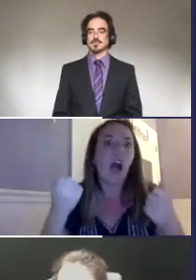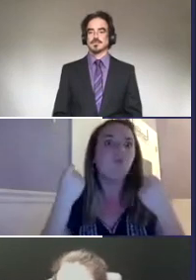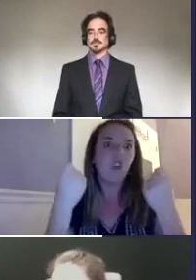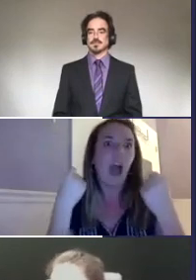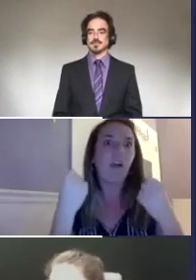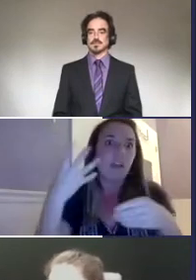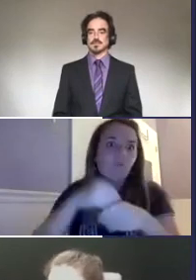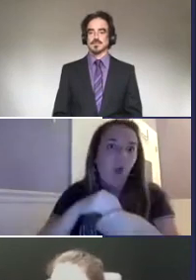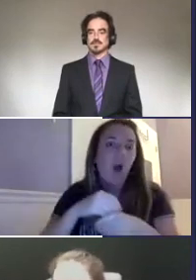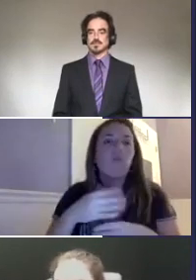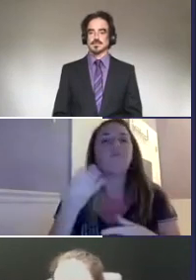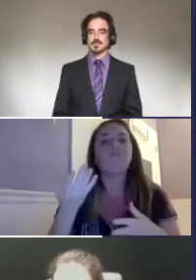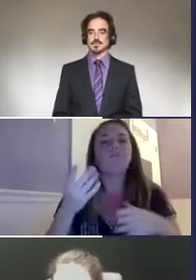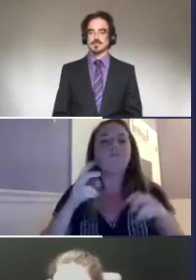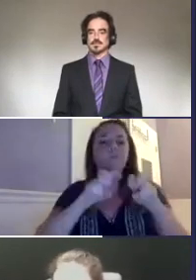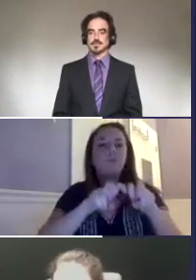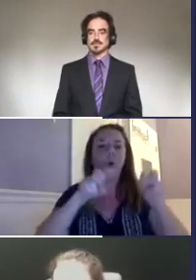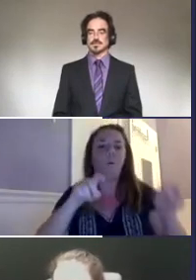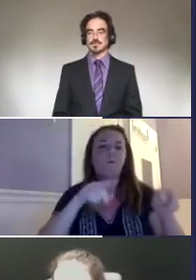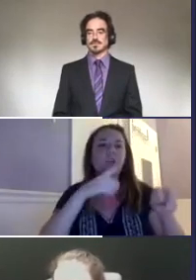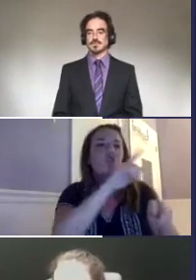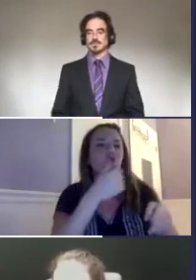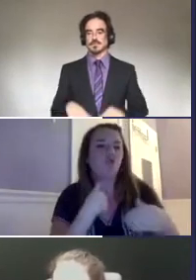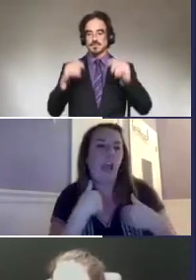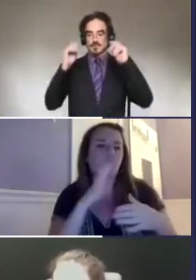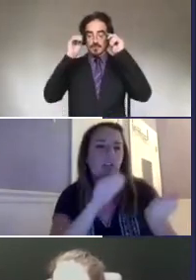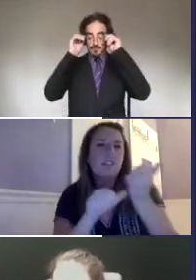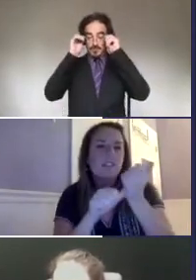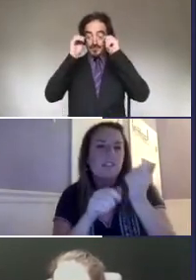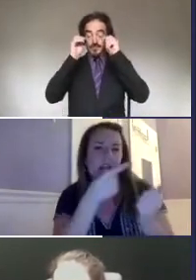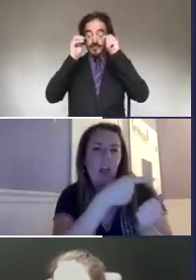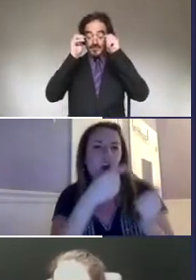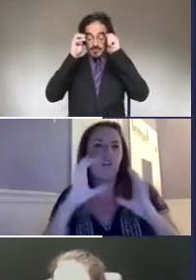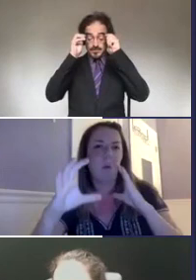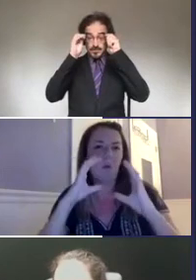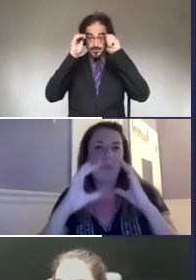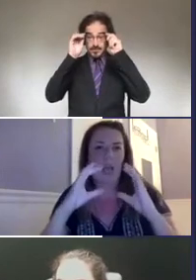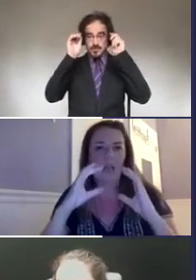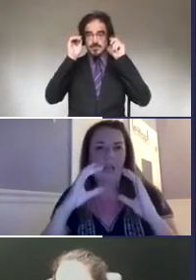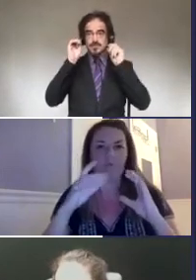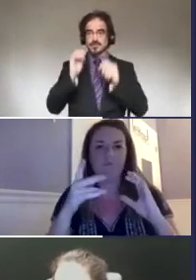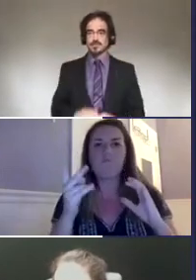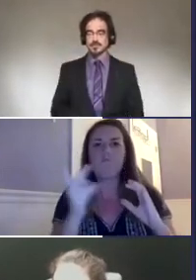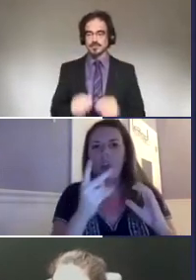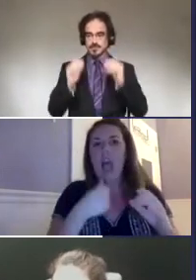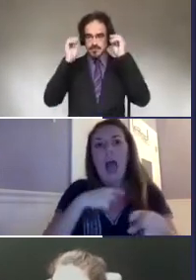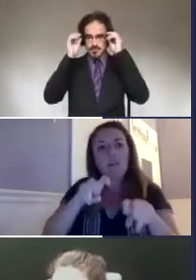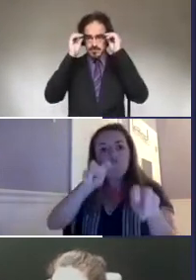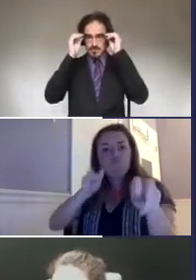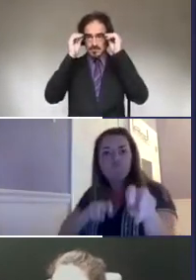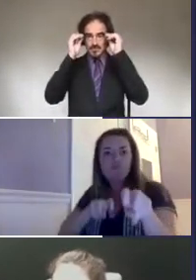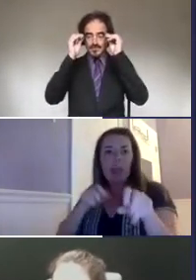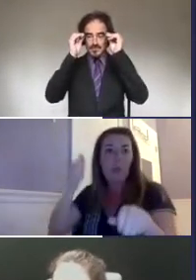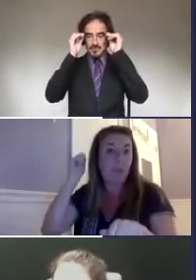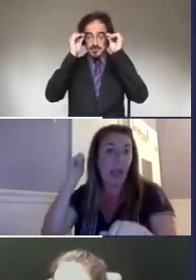and, you know, arrive at their house early. It was a lot of driving involved in this situation. And so there was an assistant there who was communicating with